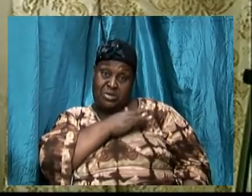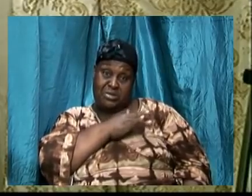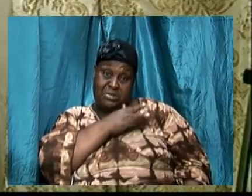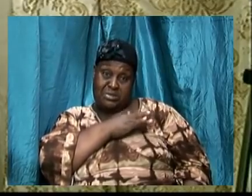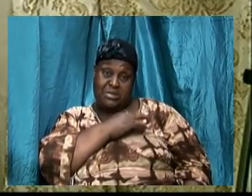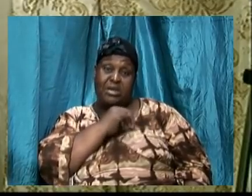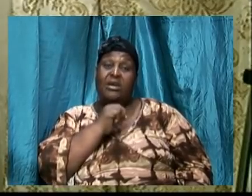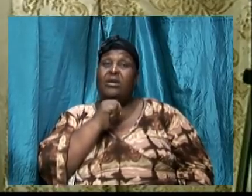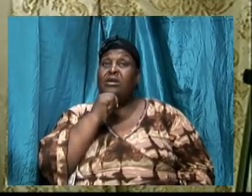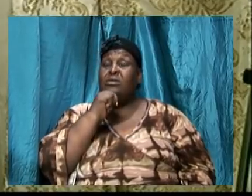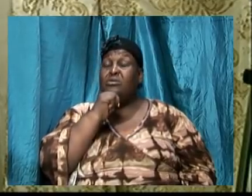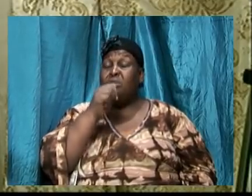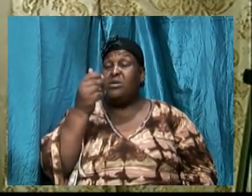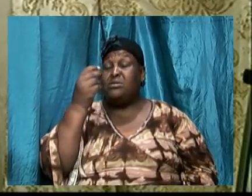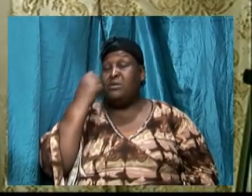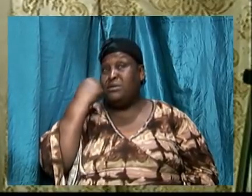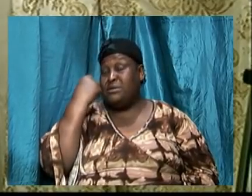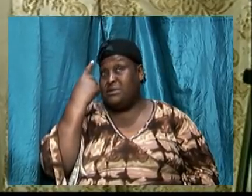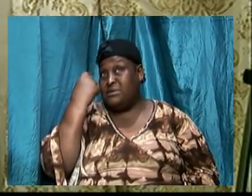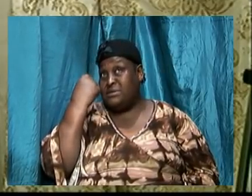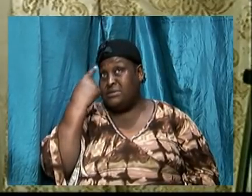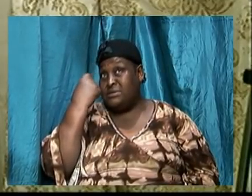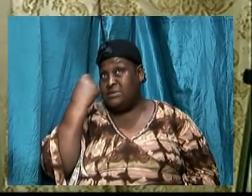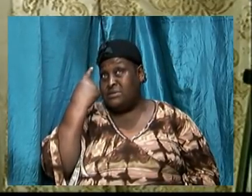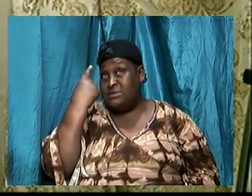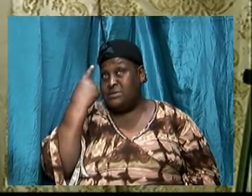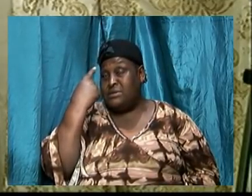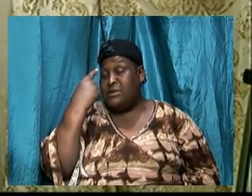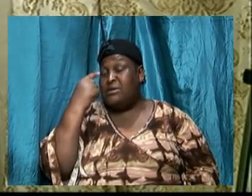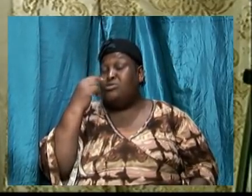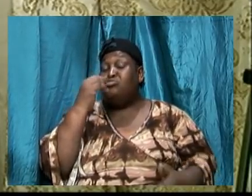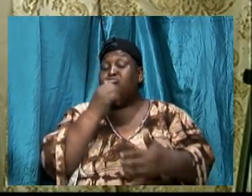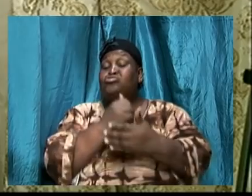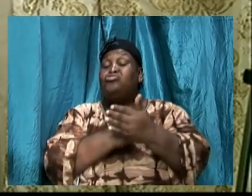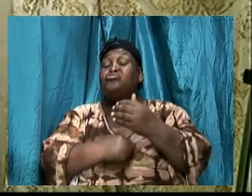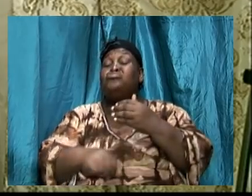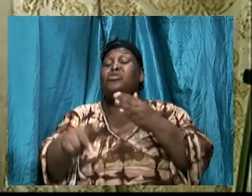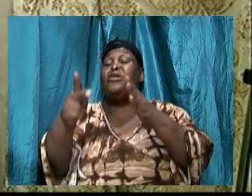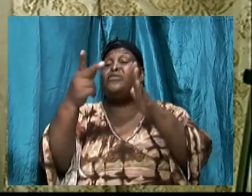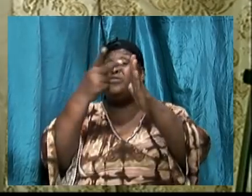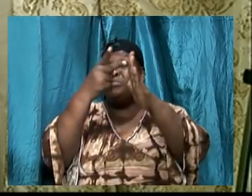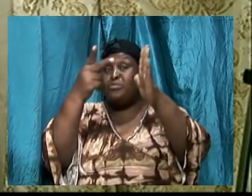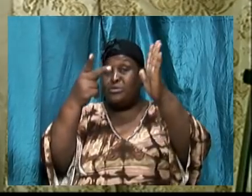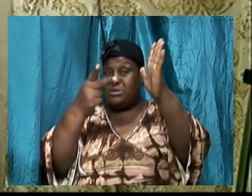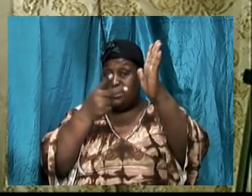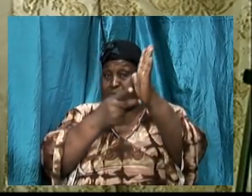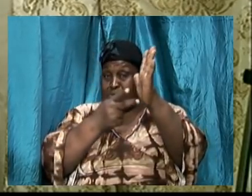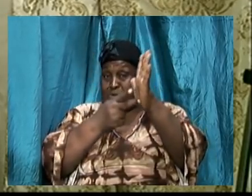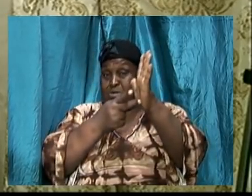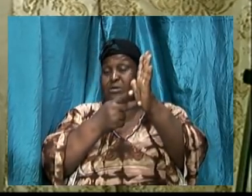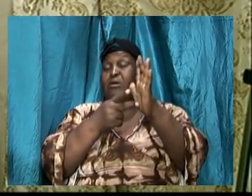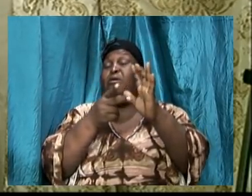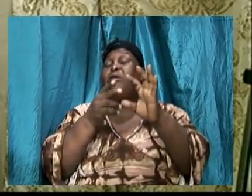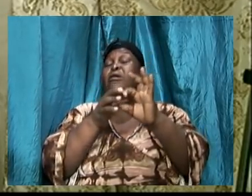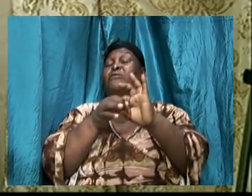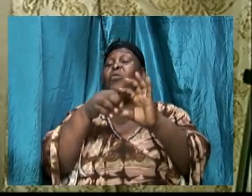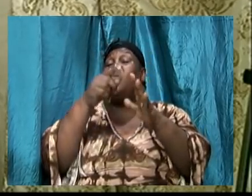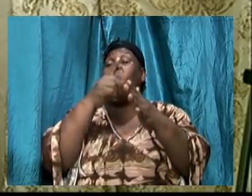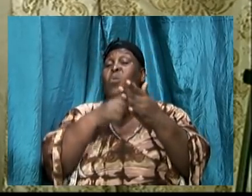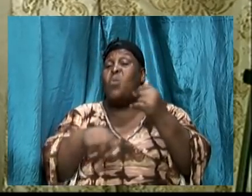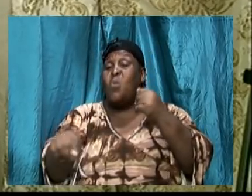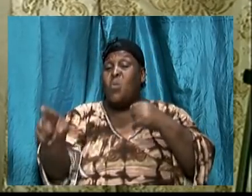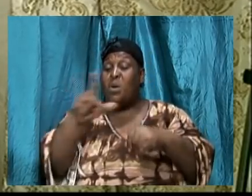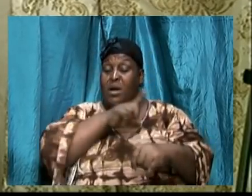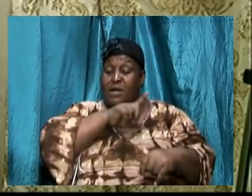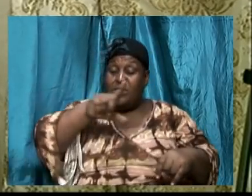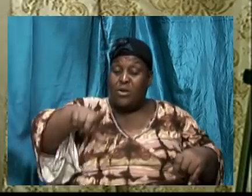understanding some of the rudimentary things in terms of what it is that the Lord require